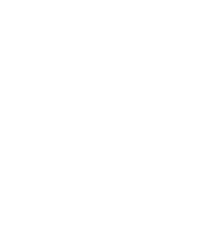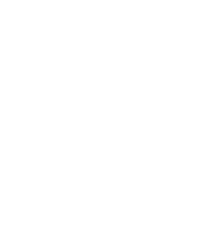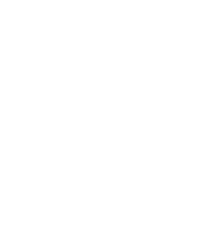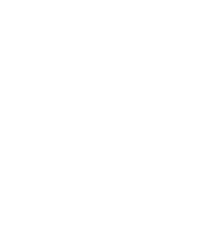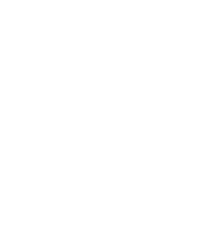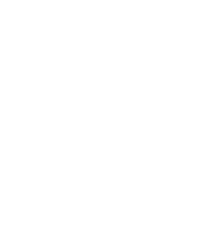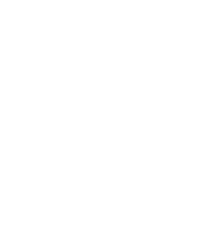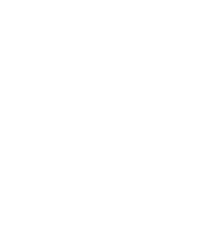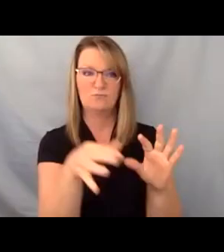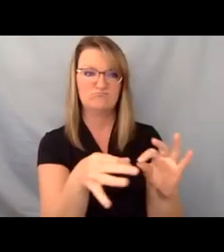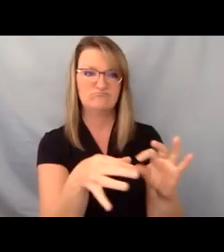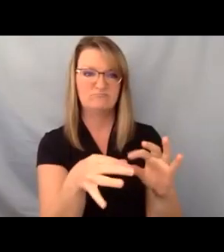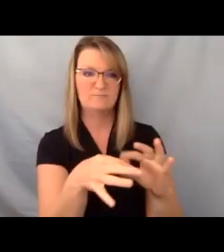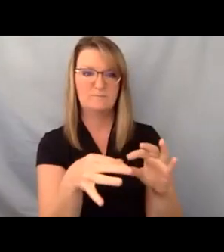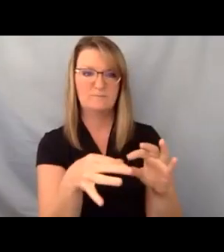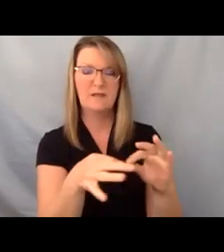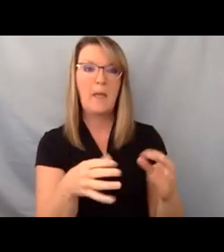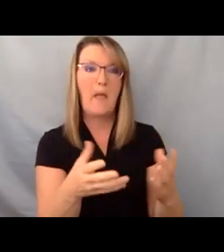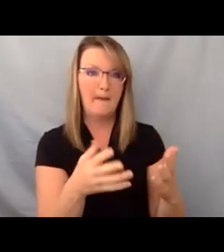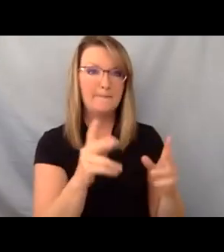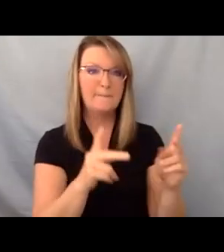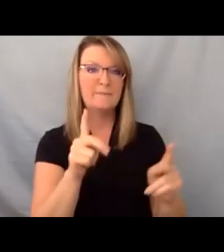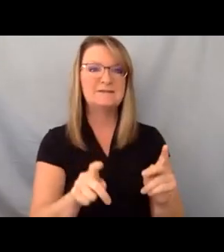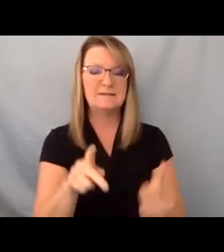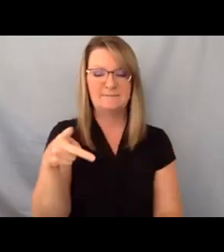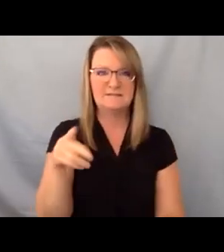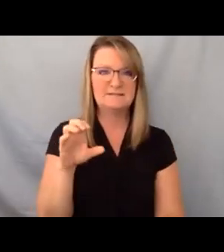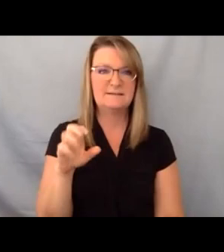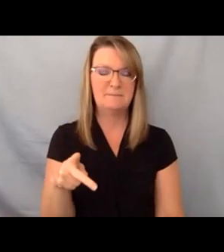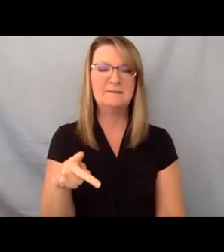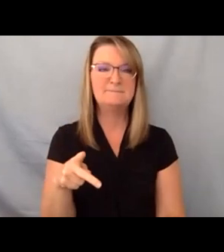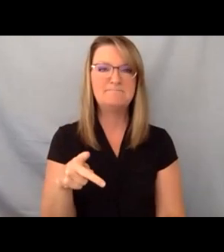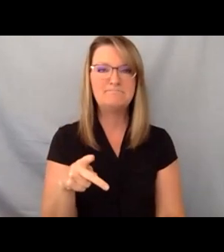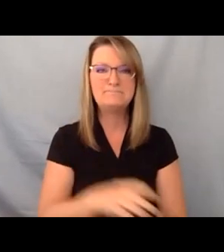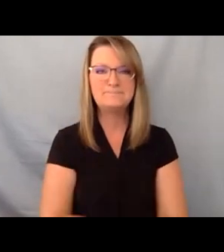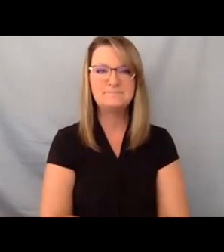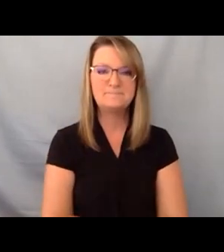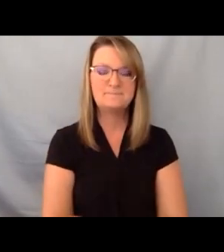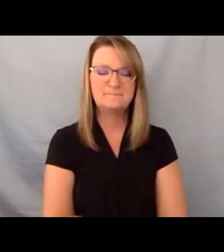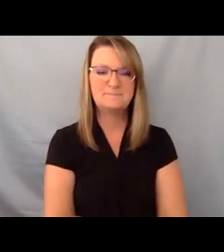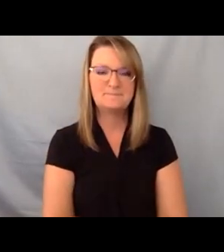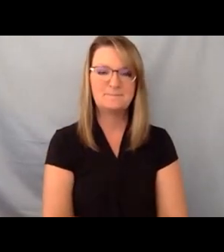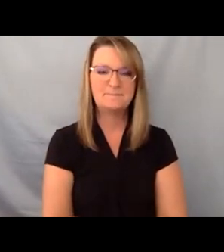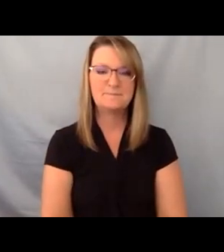saying that you have people that might need a person-centered plan um